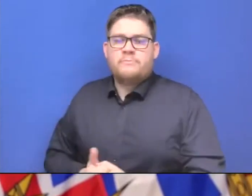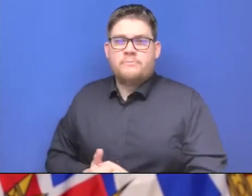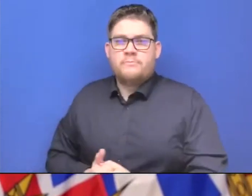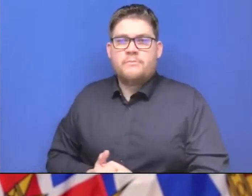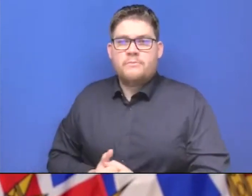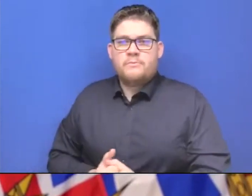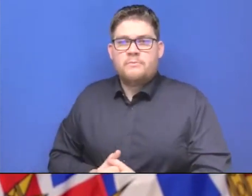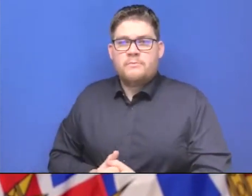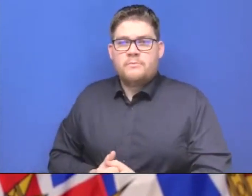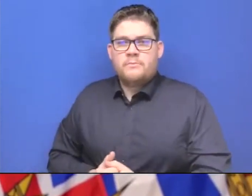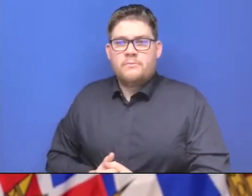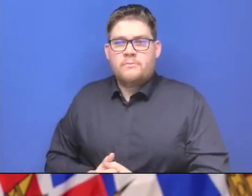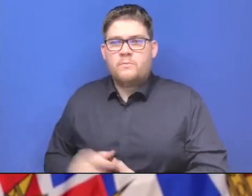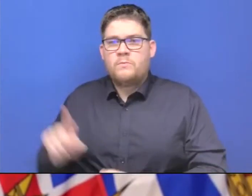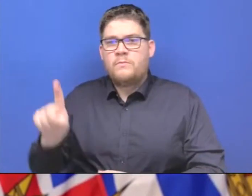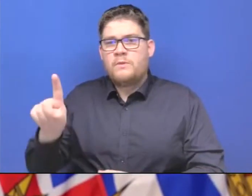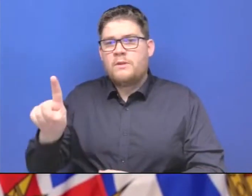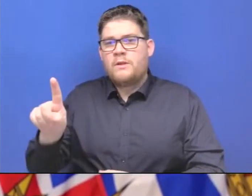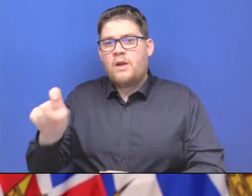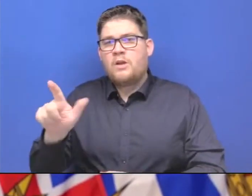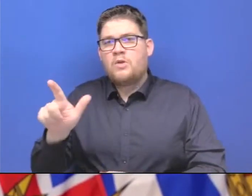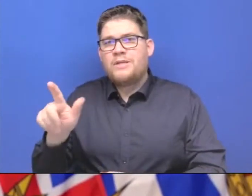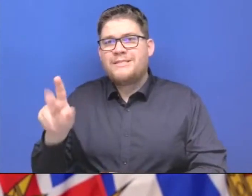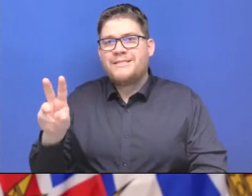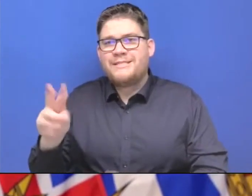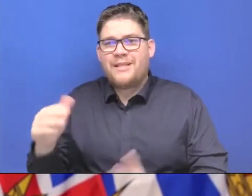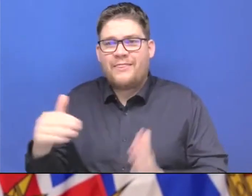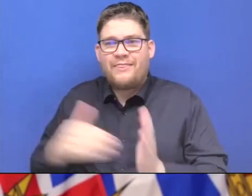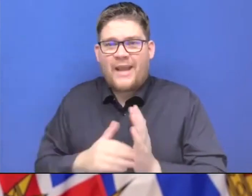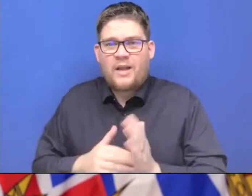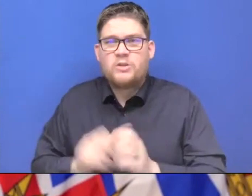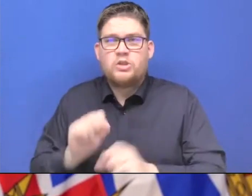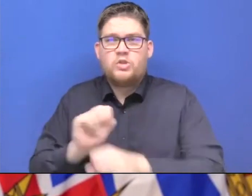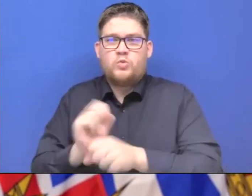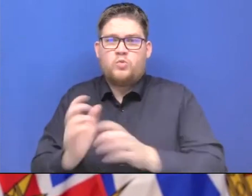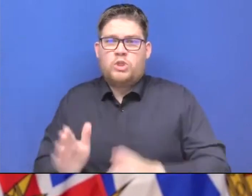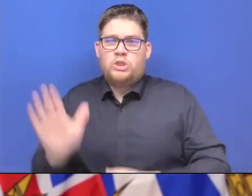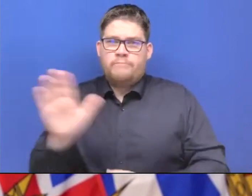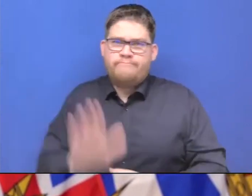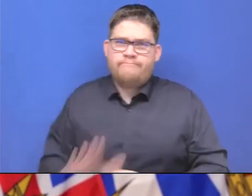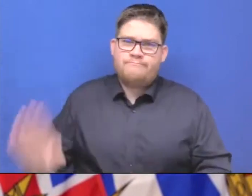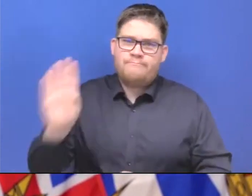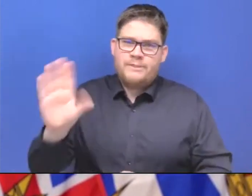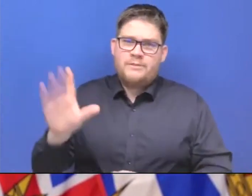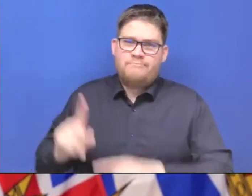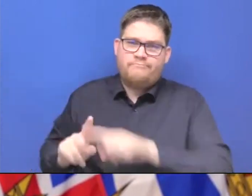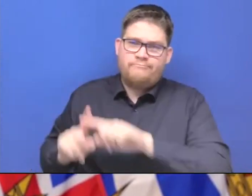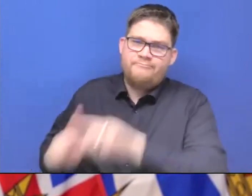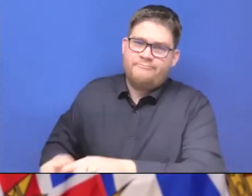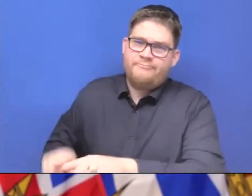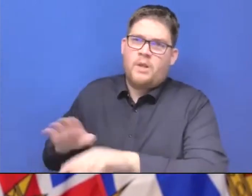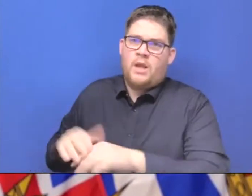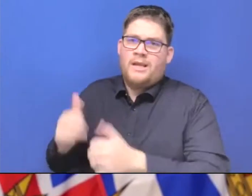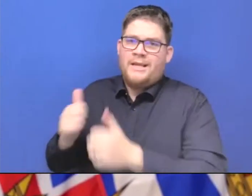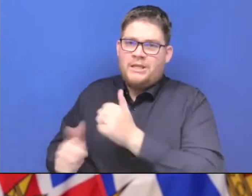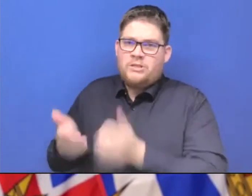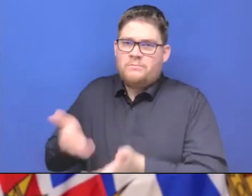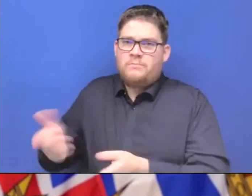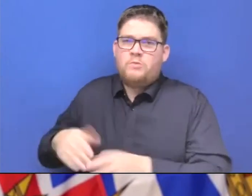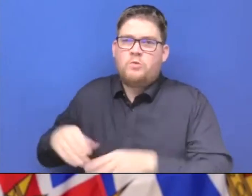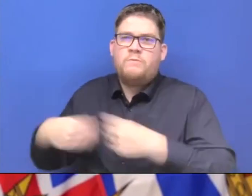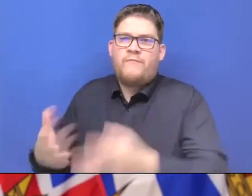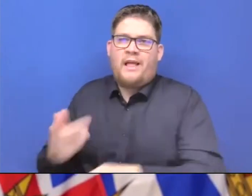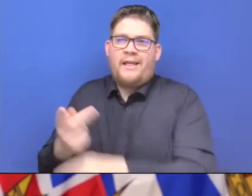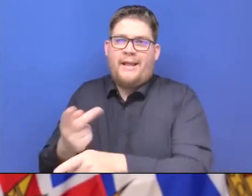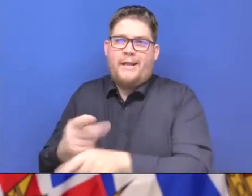this 126,000 workers, this they're critical, all of them, to patient care for people. And there's